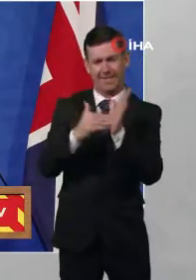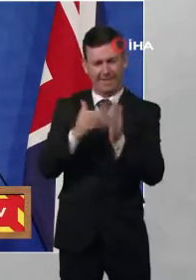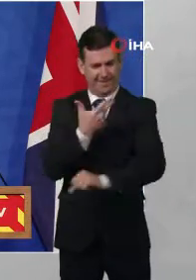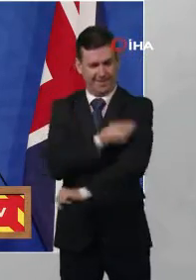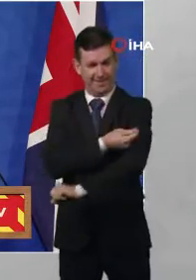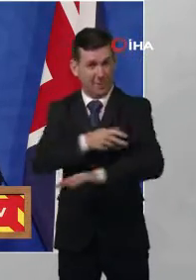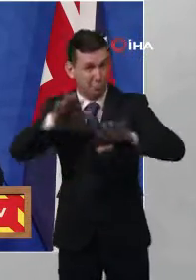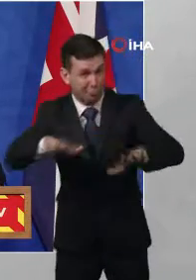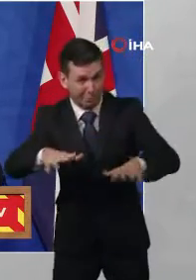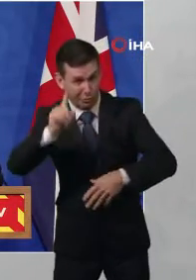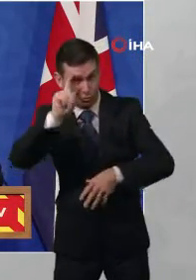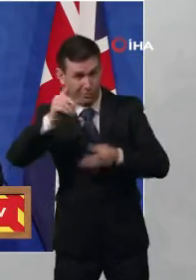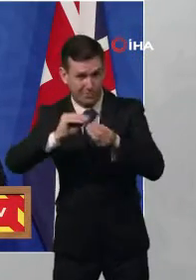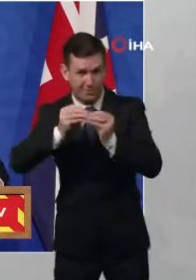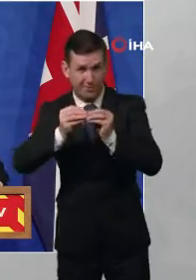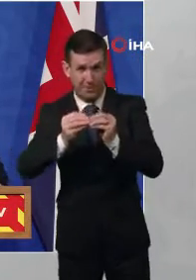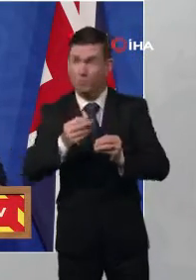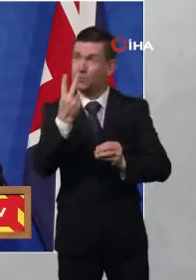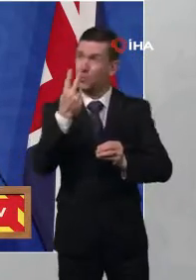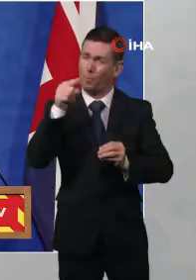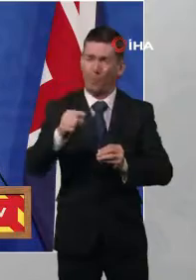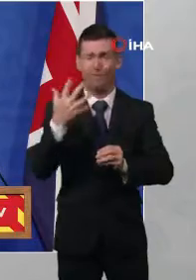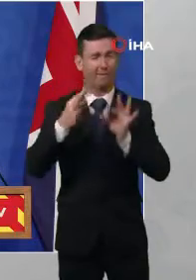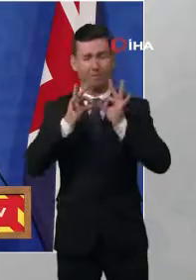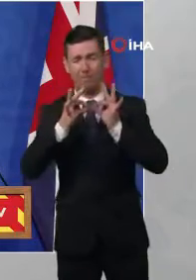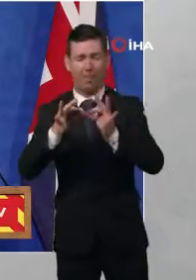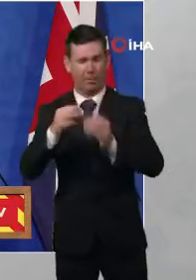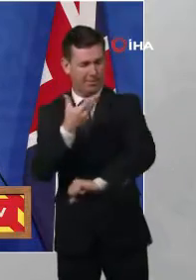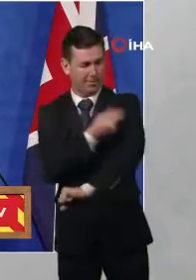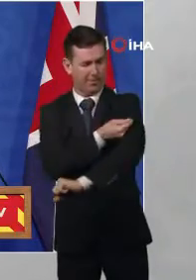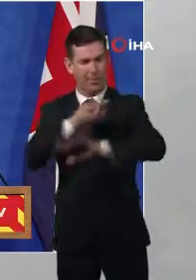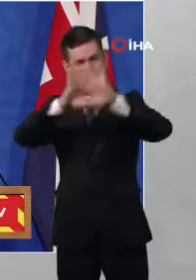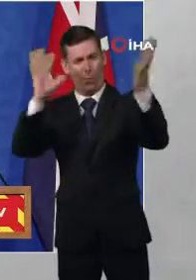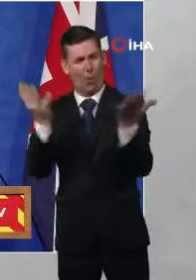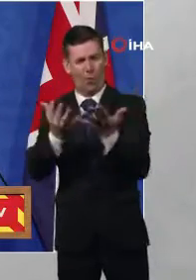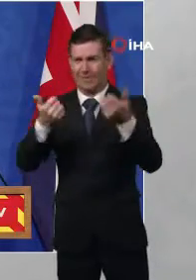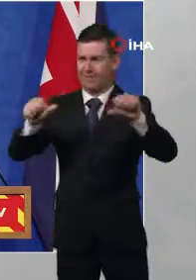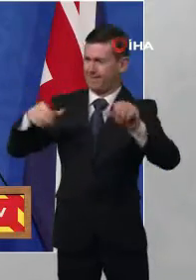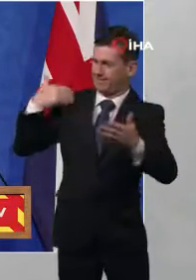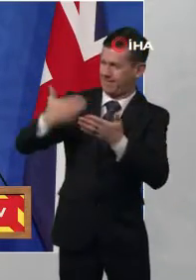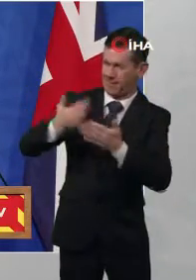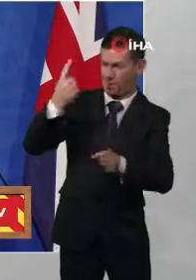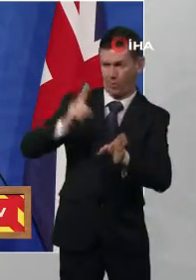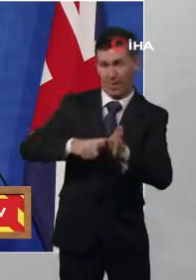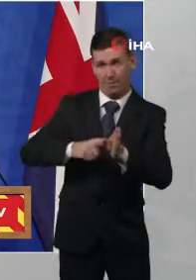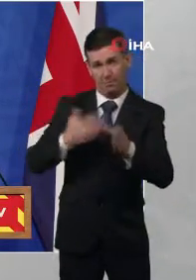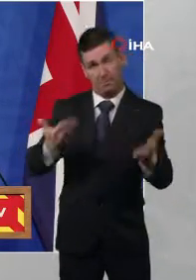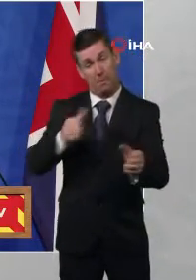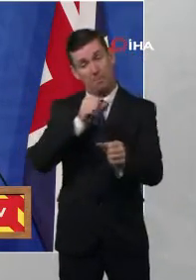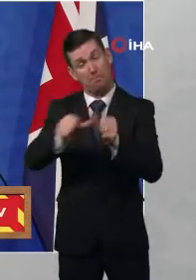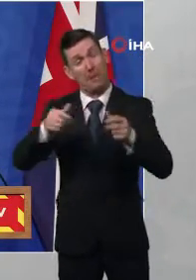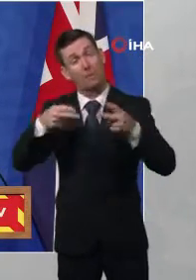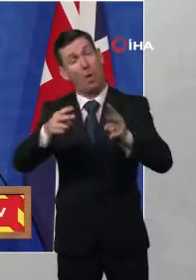.5 billion jabs around the world. The best way to contain this virus, help our NHS